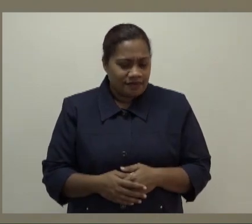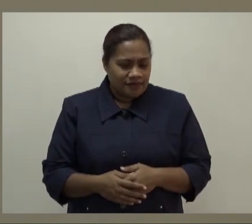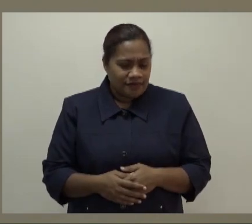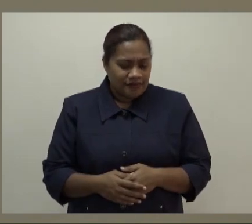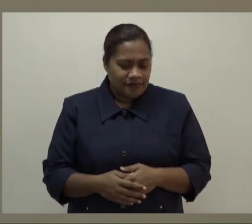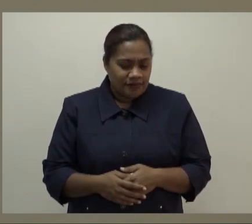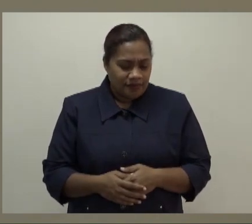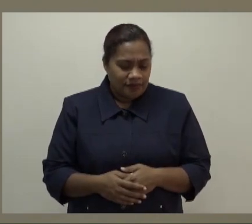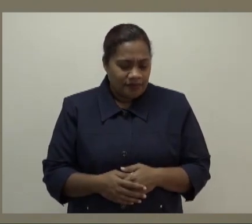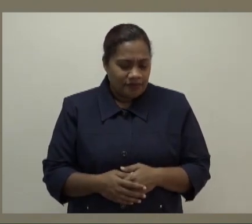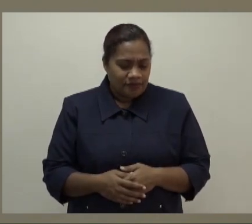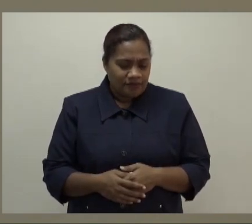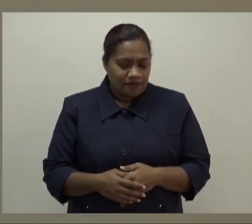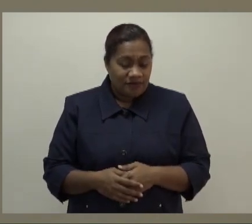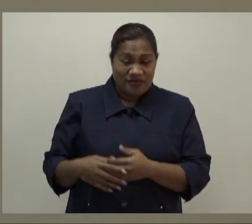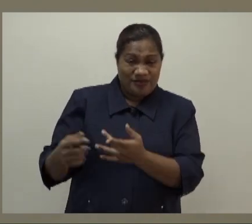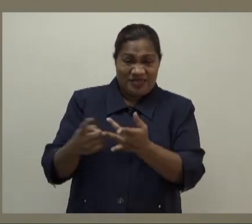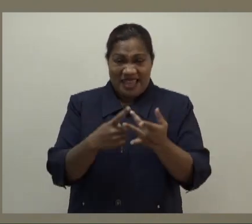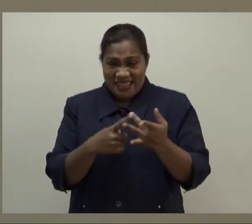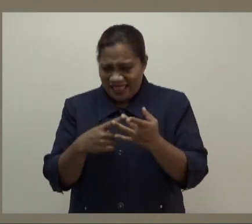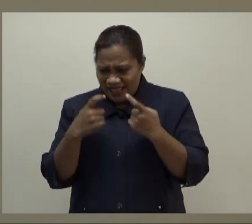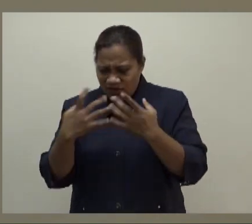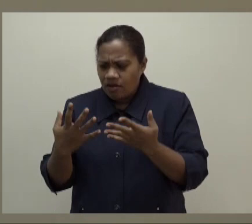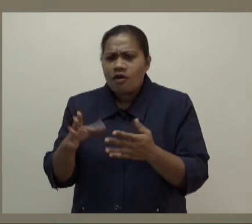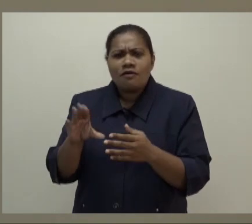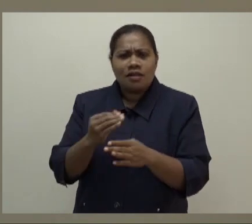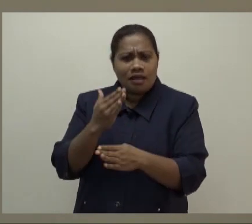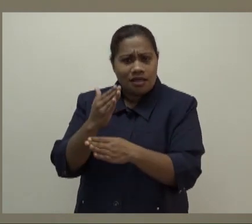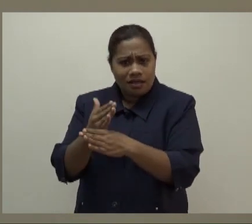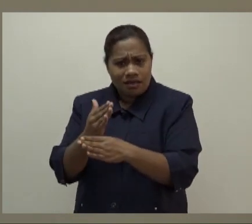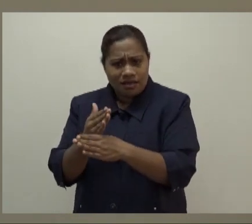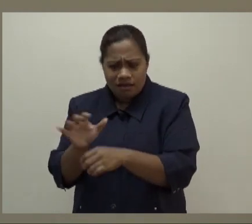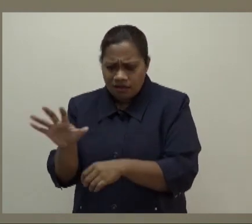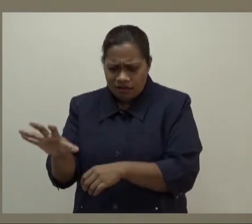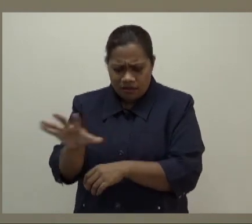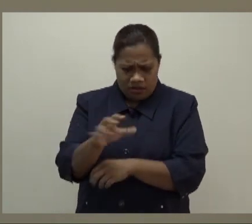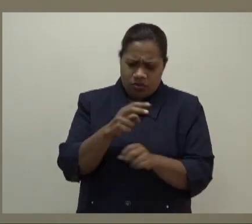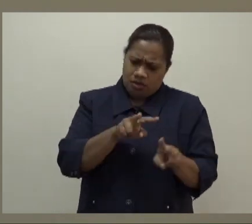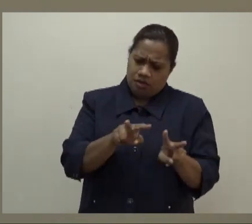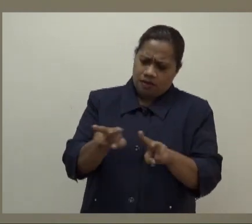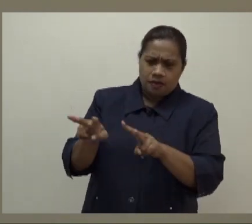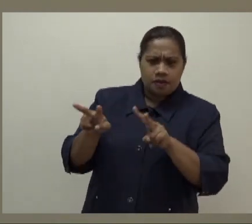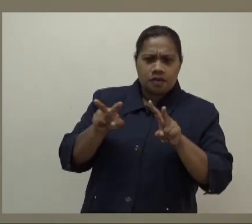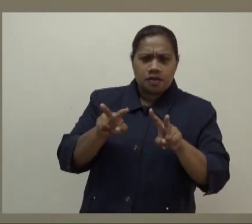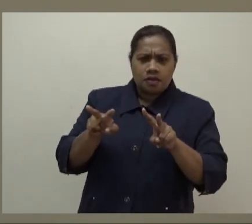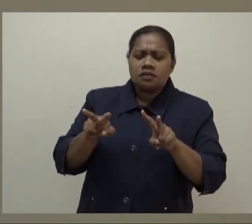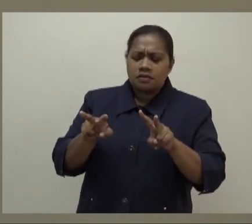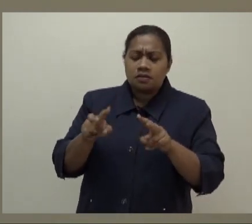work retention, they do indicate that we have a persistent trend towards decreasing transmission.